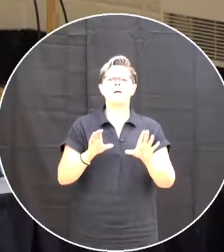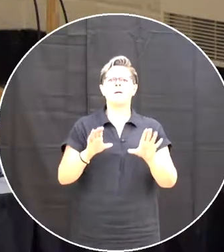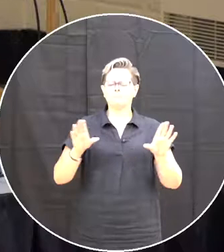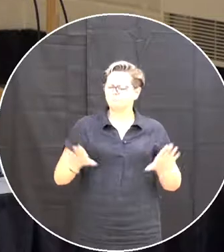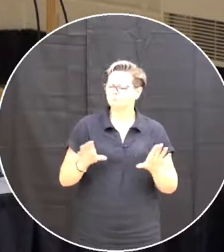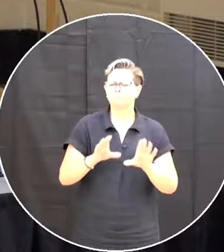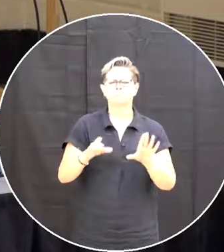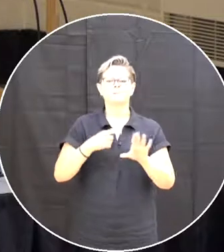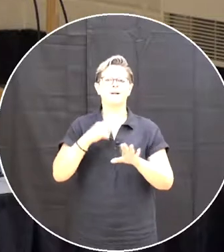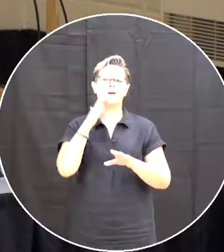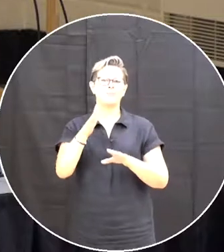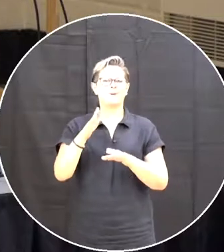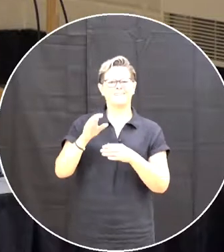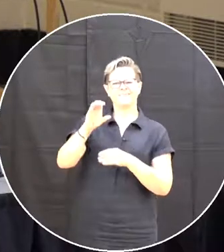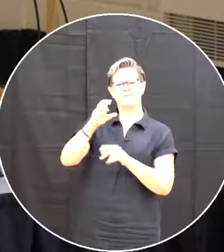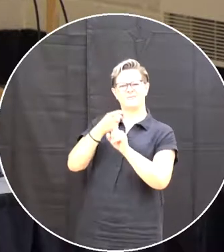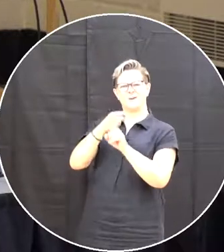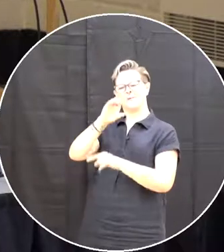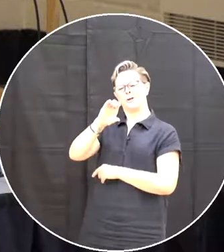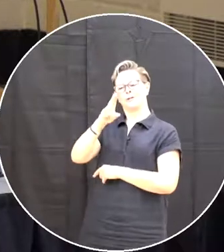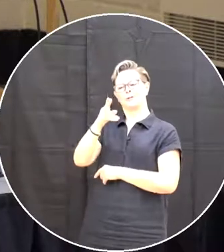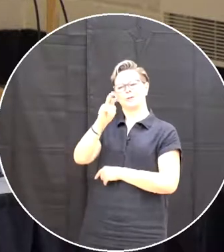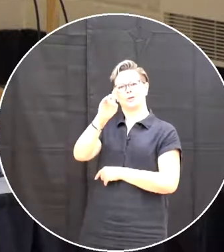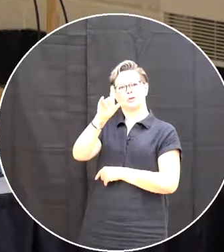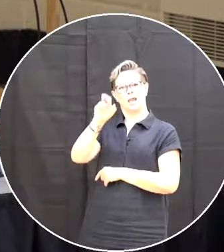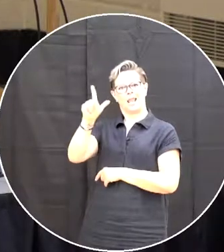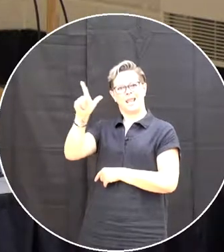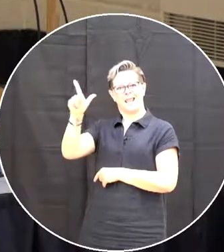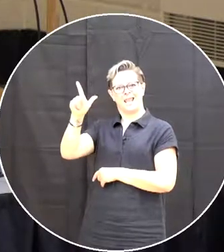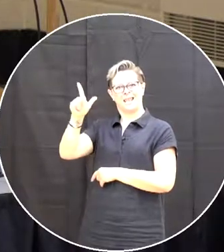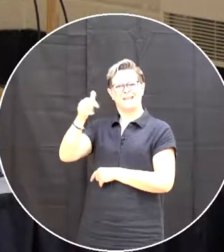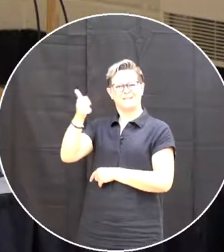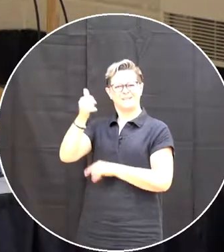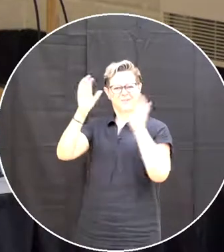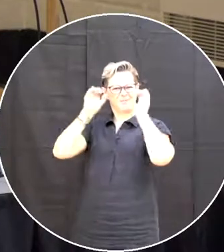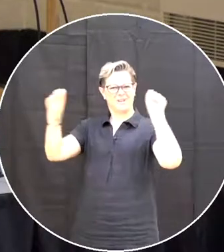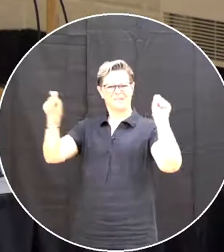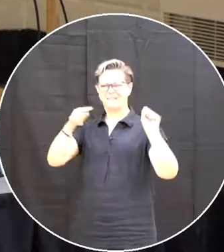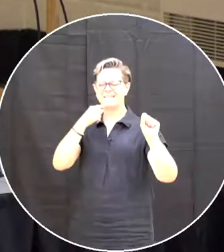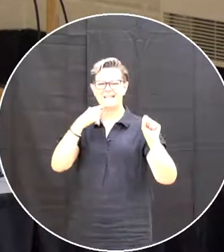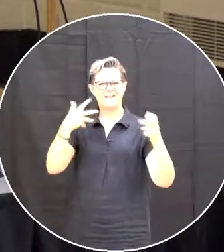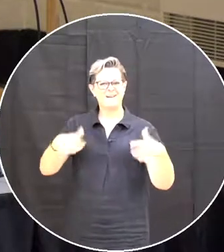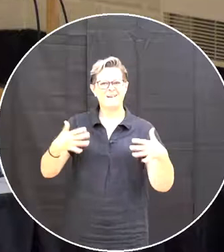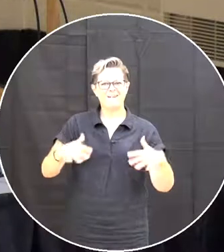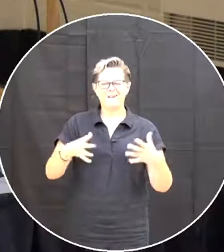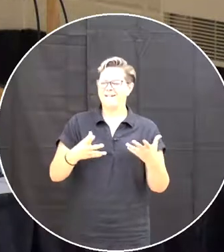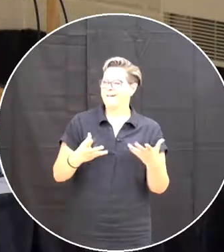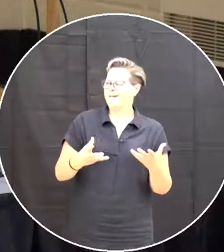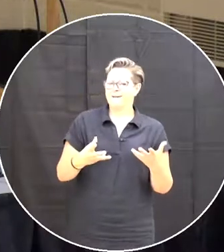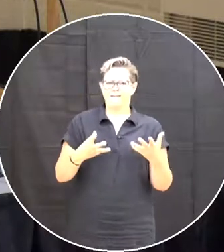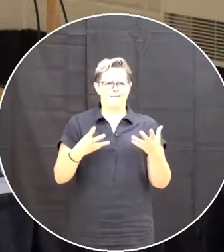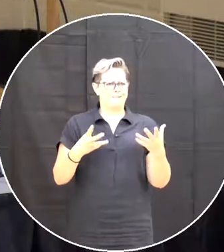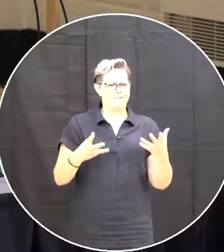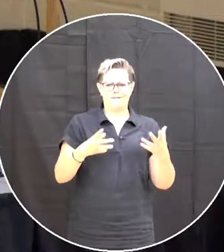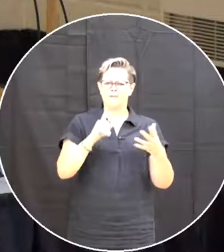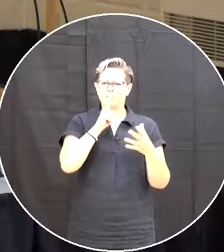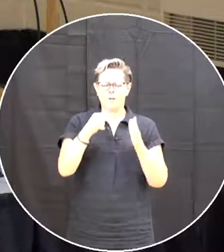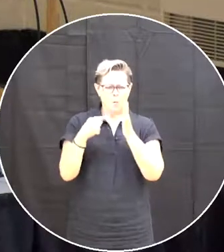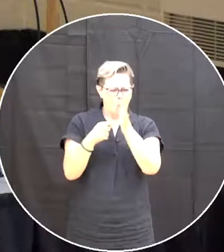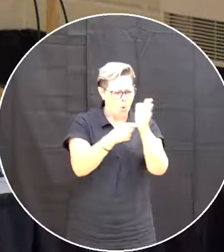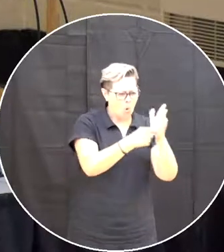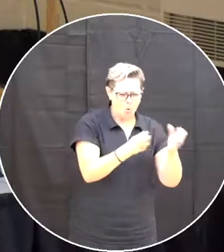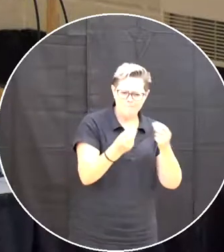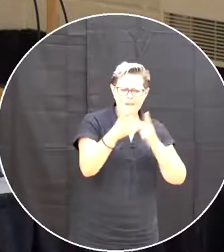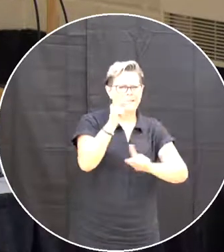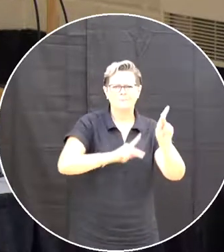he talks about Never has Uh So much Been owed By so many To so few Um